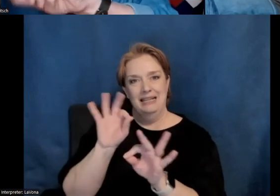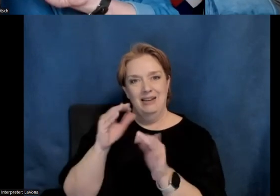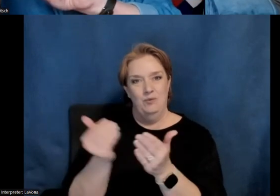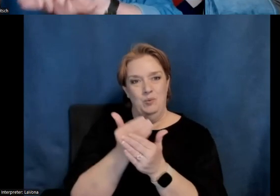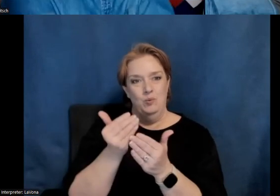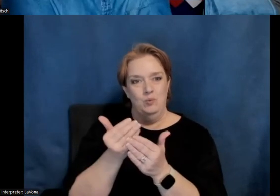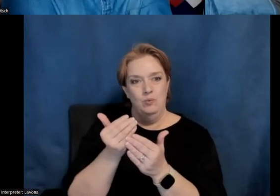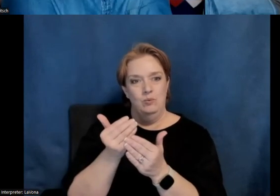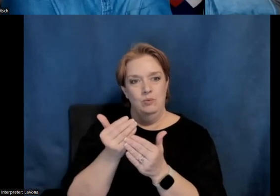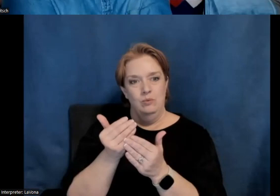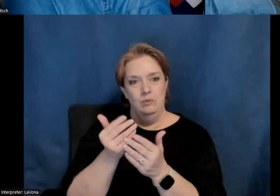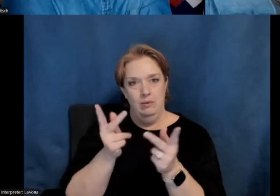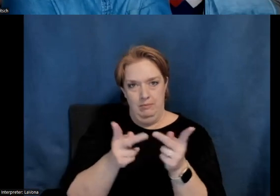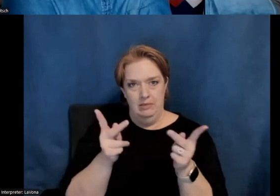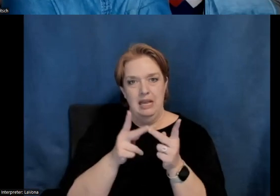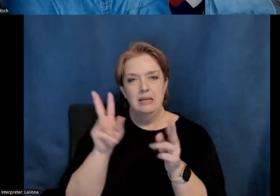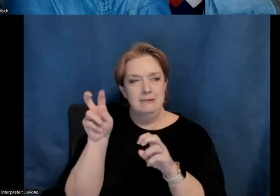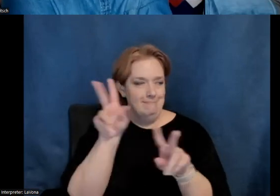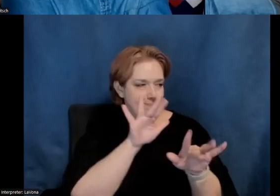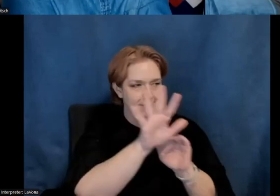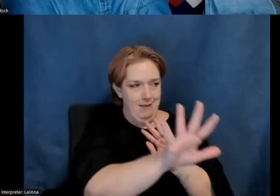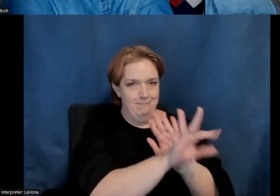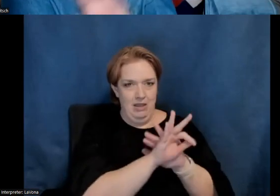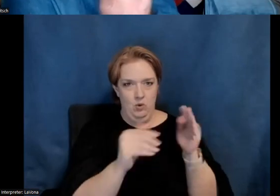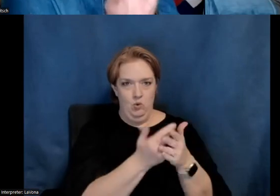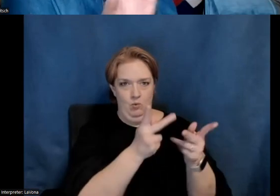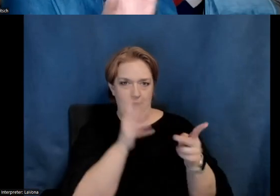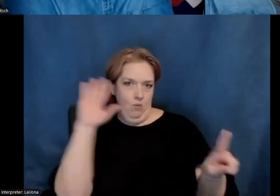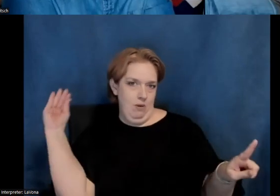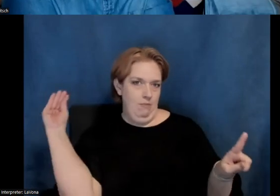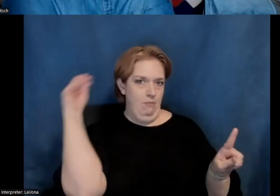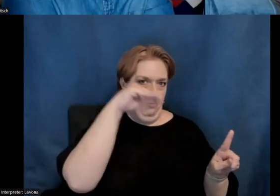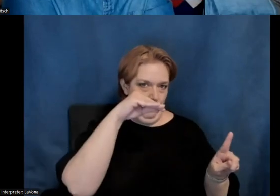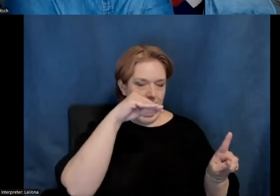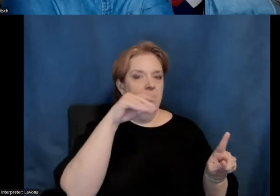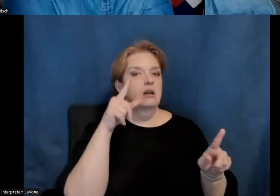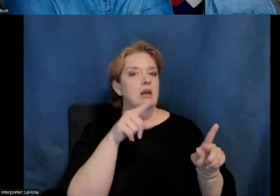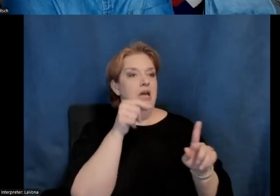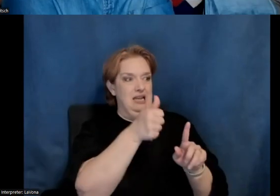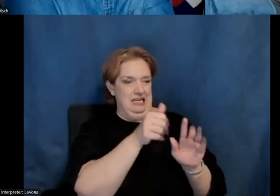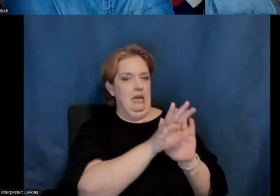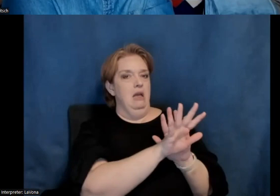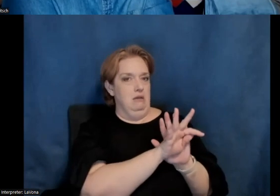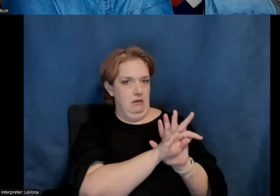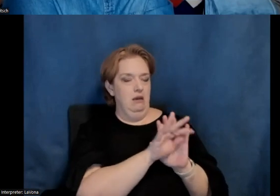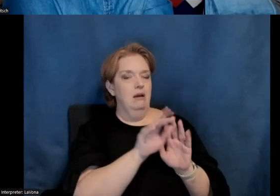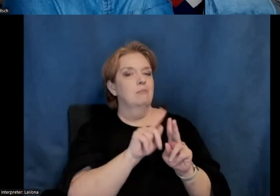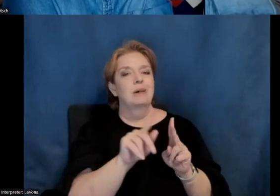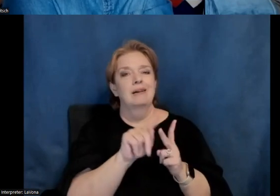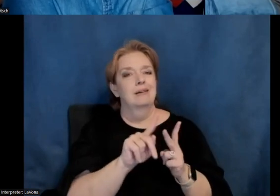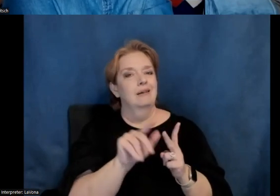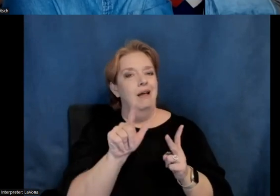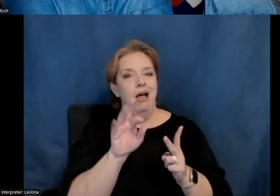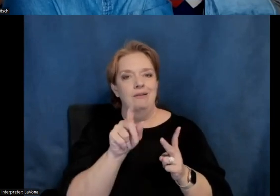uh, site, the location where we wound up. She actually, uh, she passed, uh, before